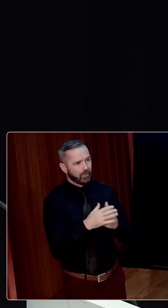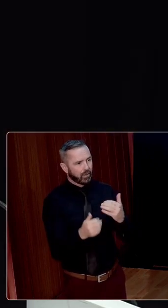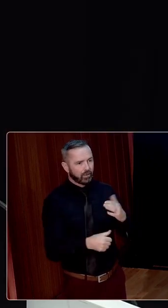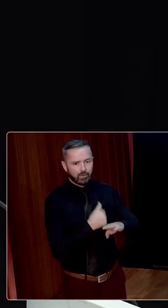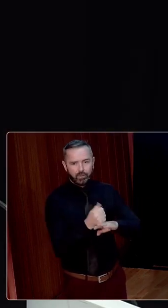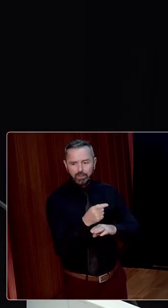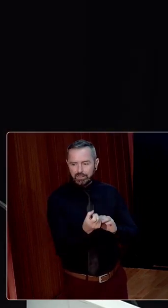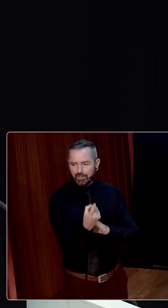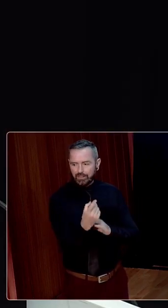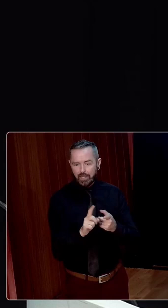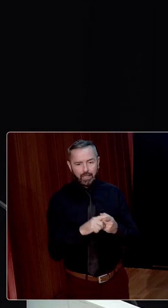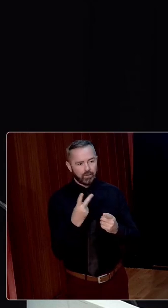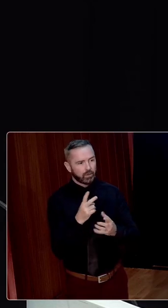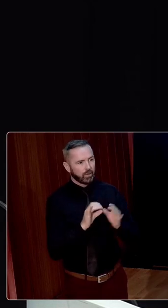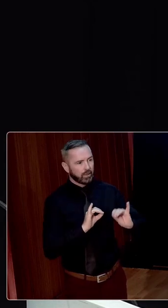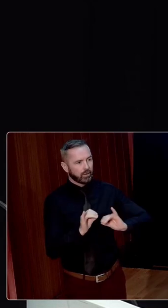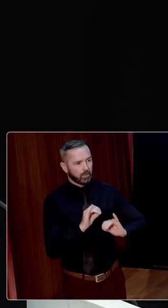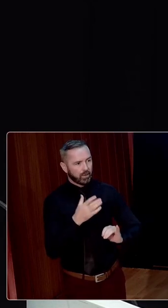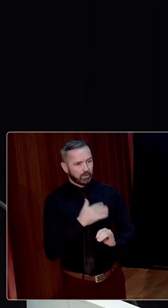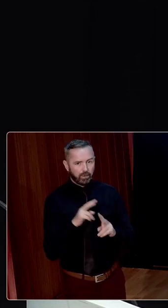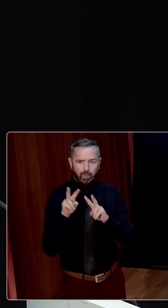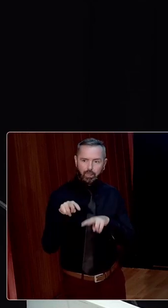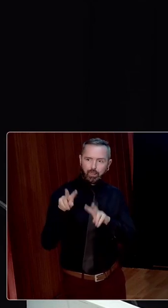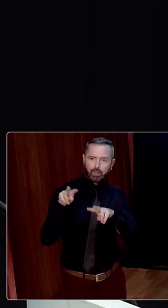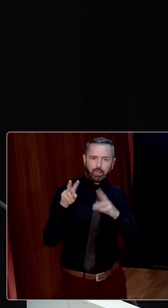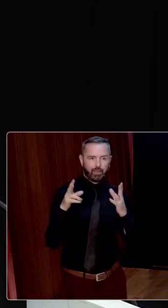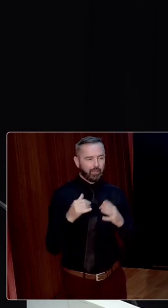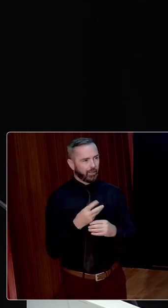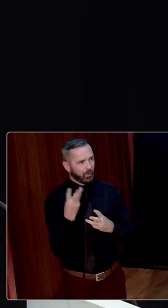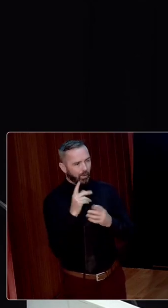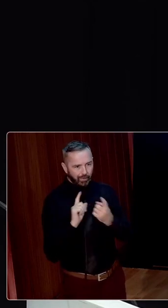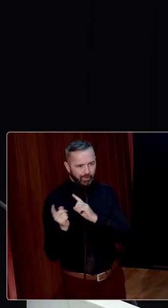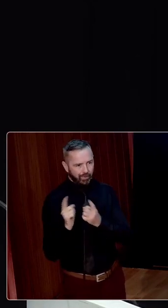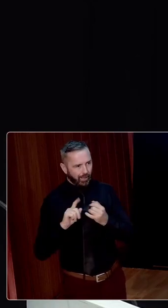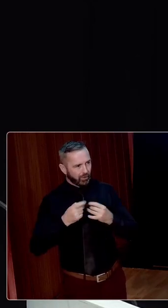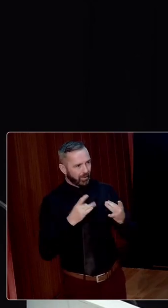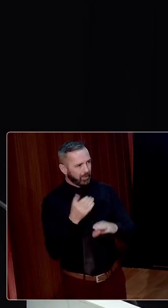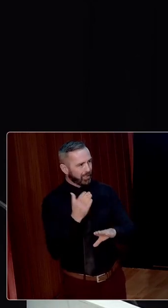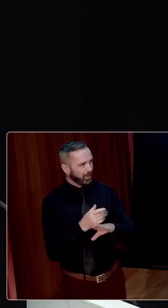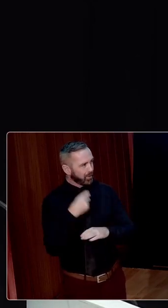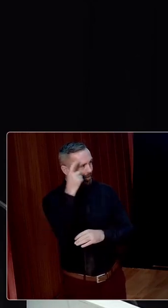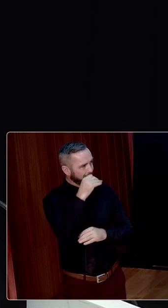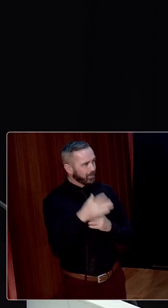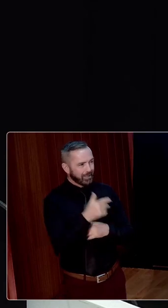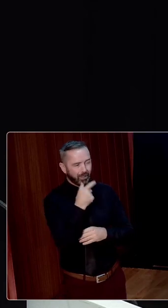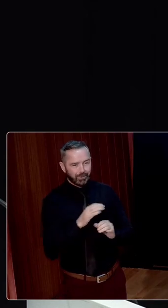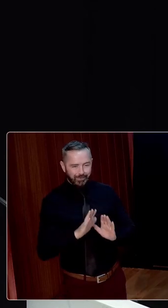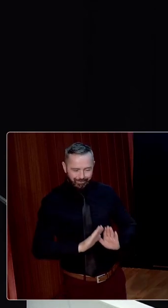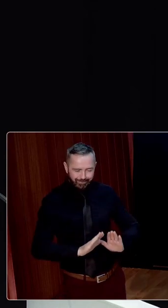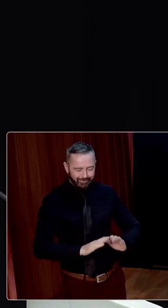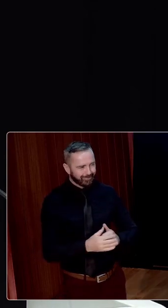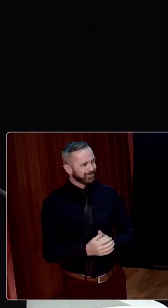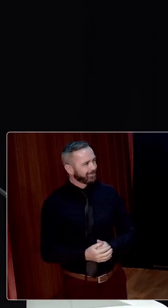organising this event, and also to the two signers, who I've just been in awe of watching, rotating there, and I'll try not to make your job too difficult by speaking a little